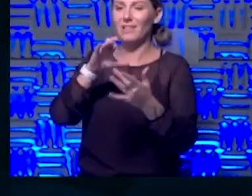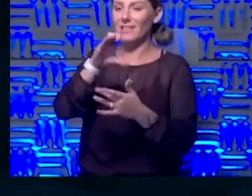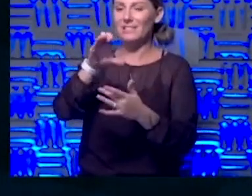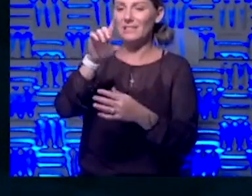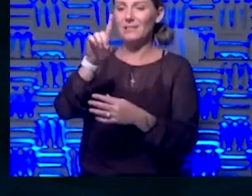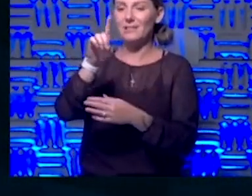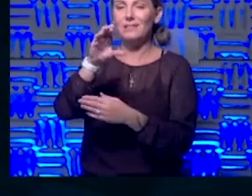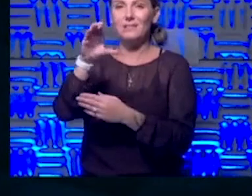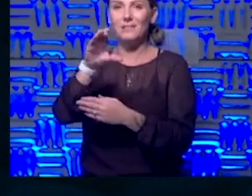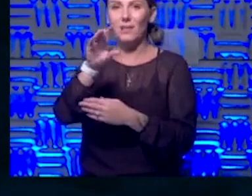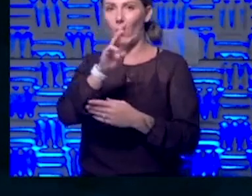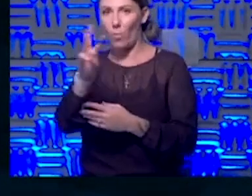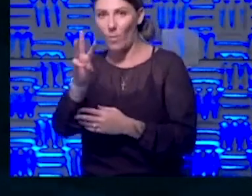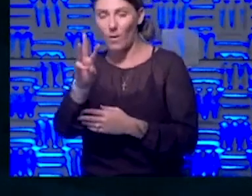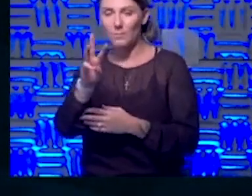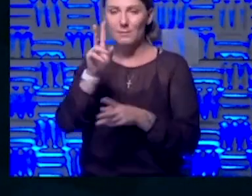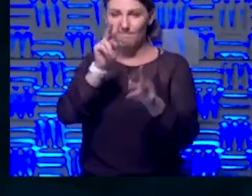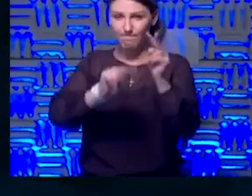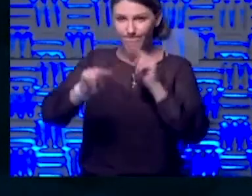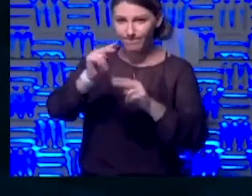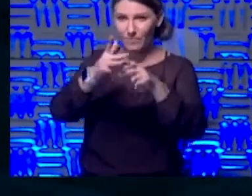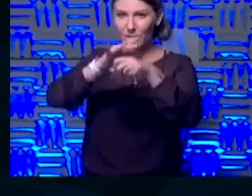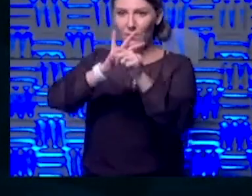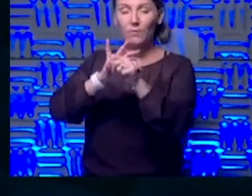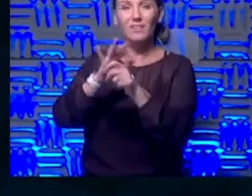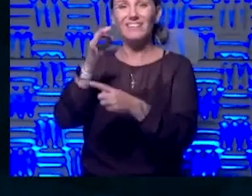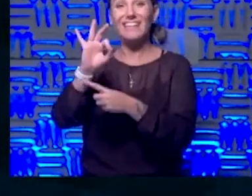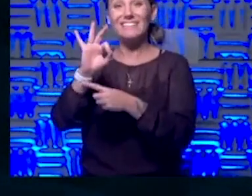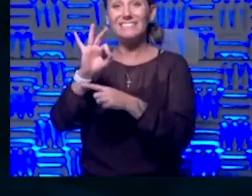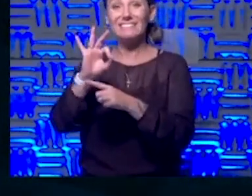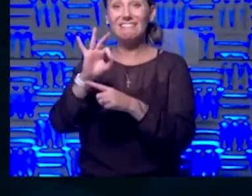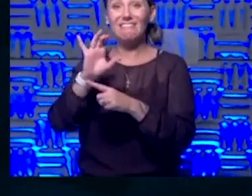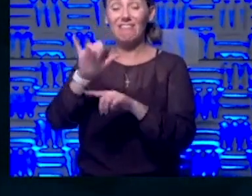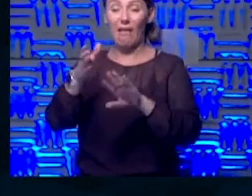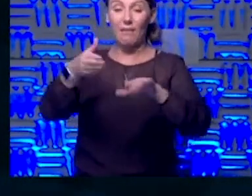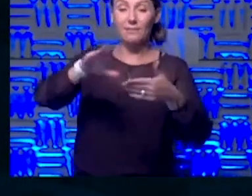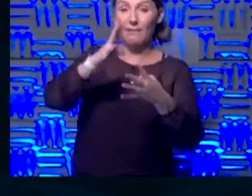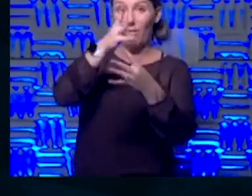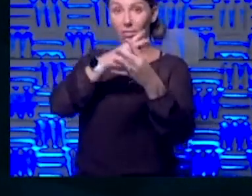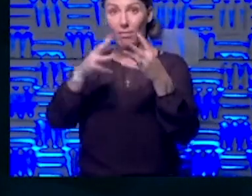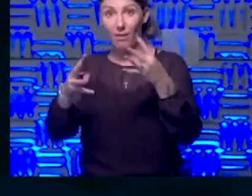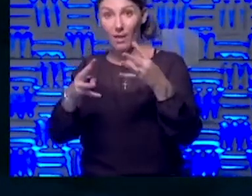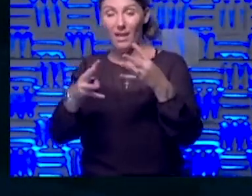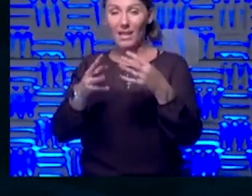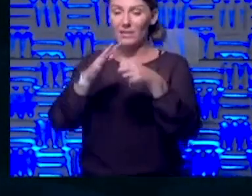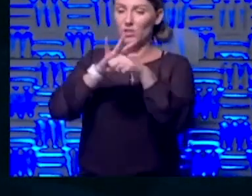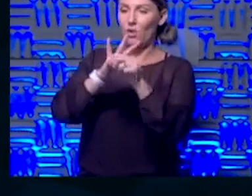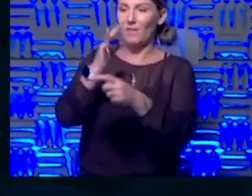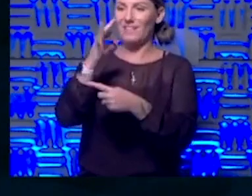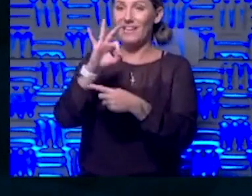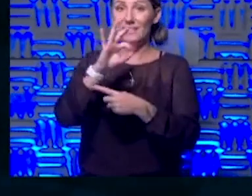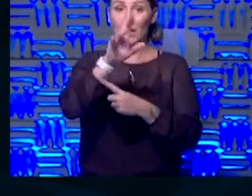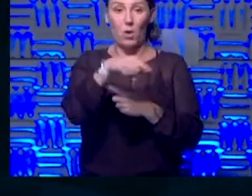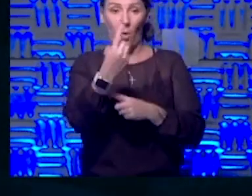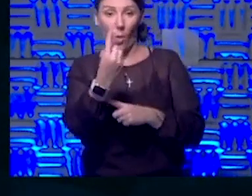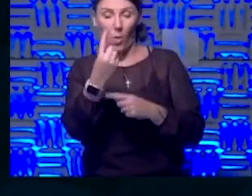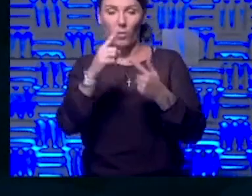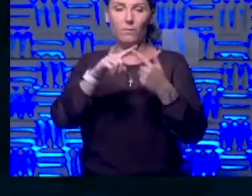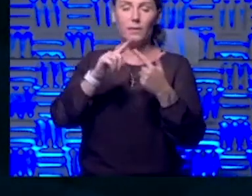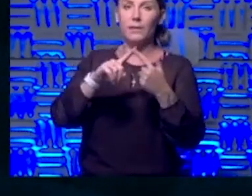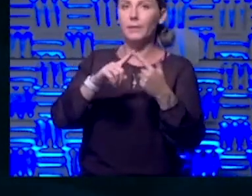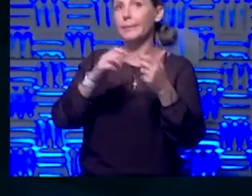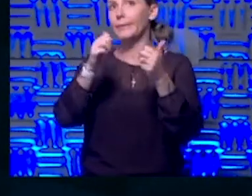COVID-19 death table, they actually break it out by COVID-19 only, COVID-19 with influenza,